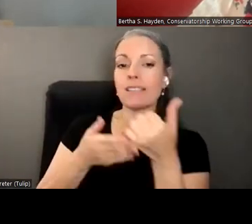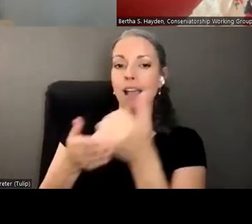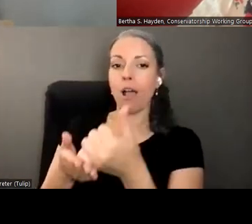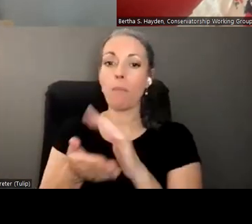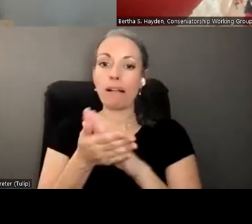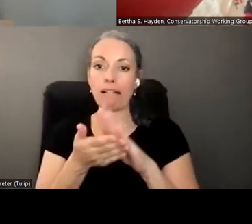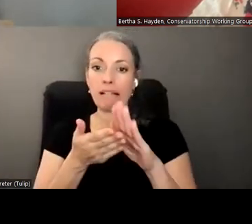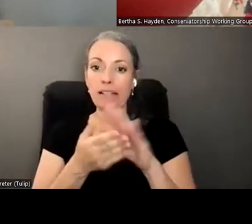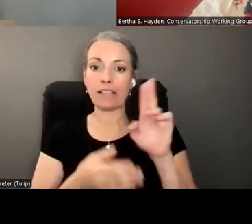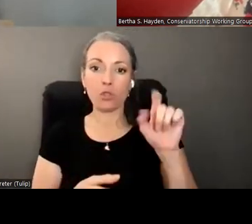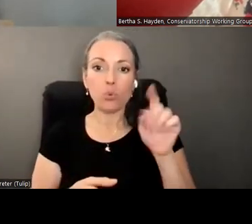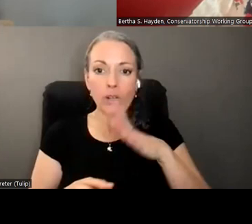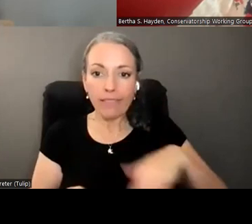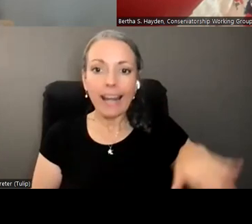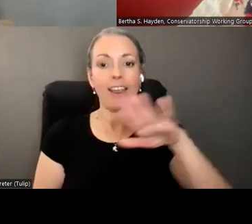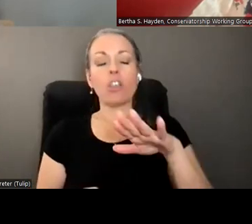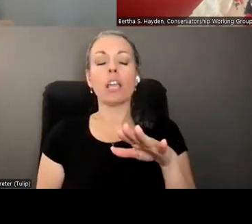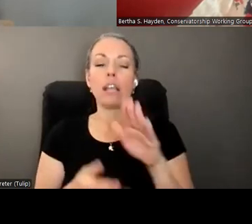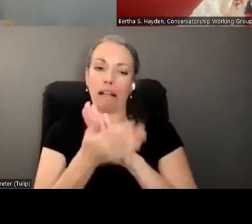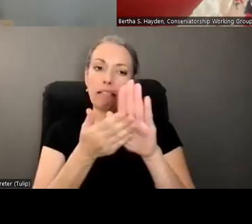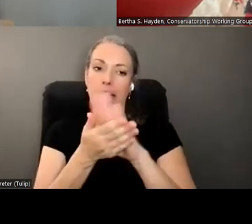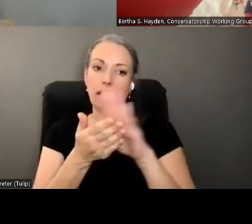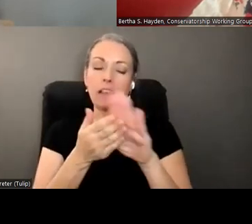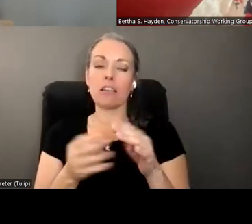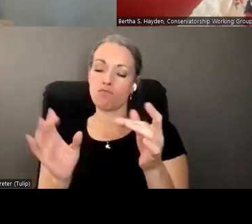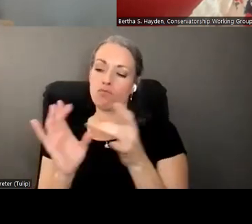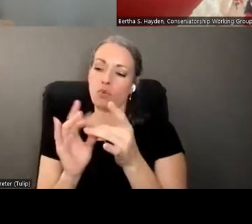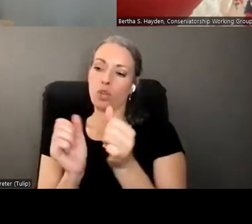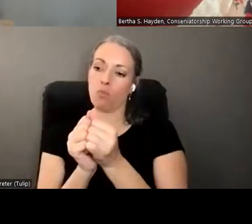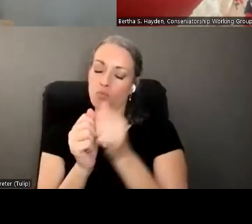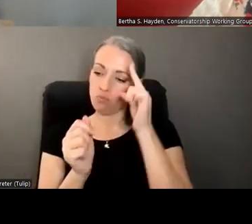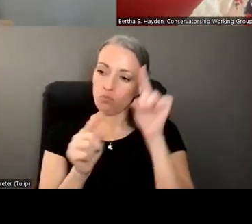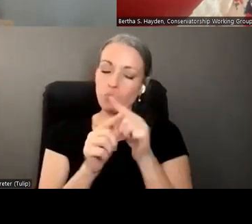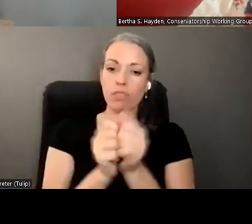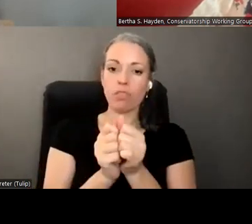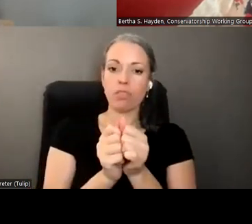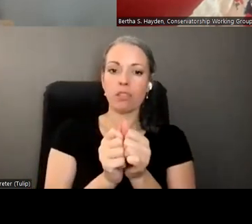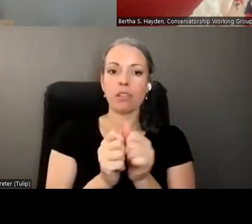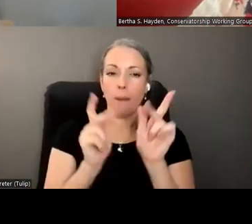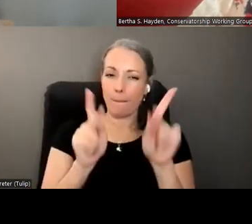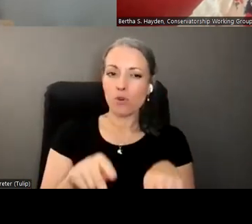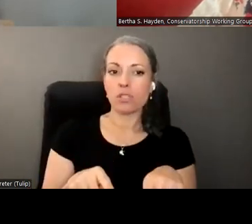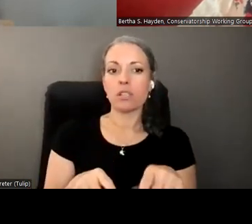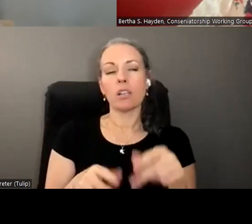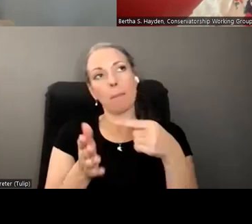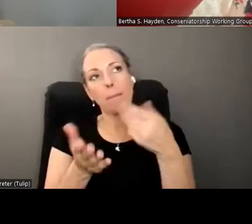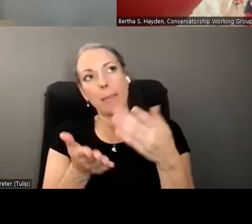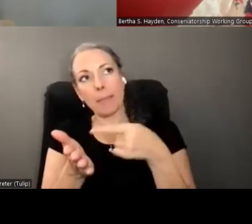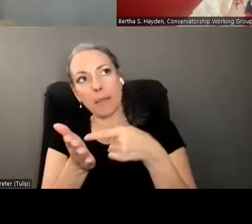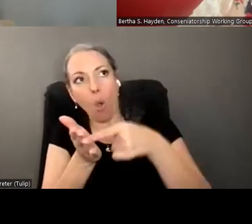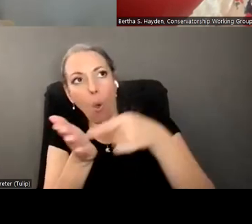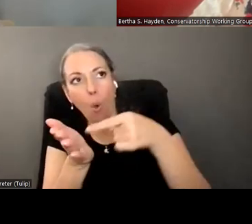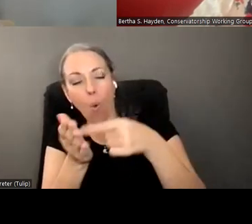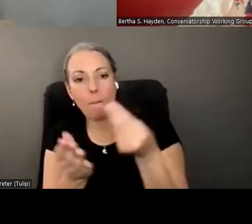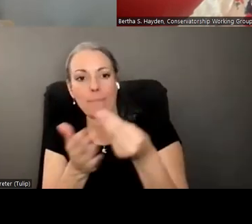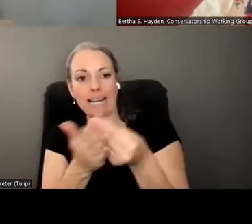unit so that they can stay in the unit and kind of make an agreement with them maybe help pay if there's any back utilities or back rent that's owed things